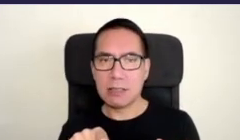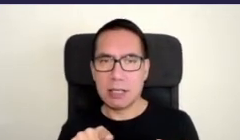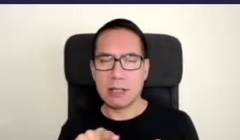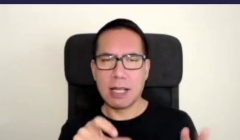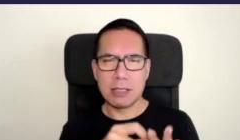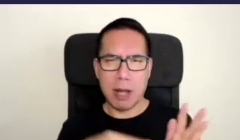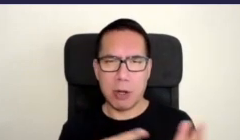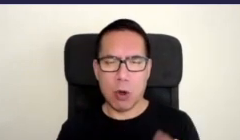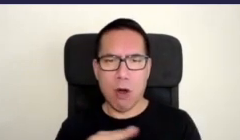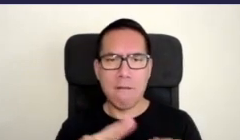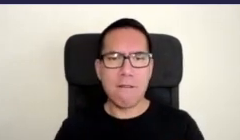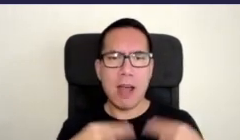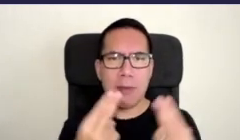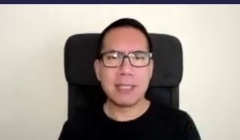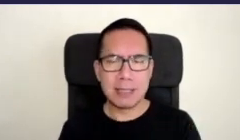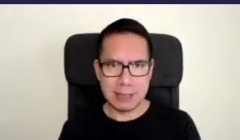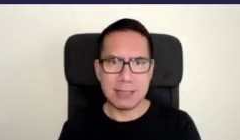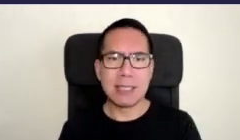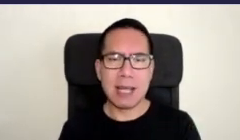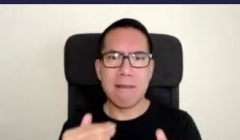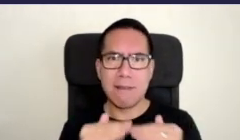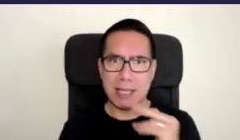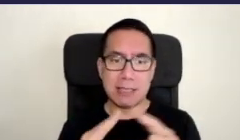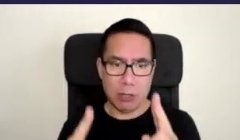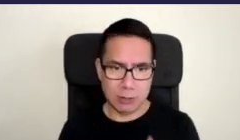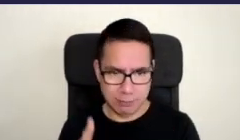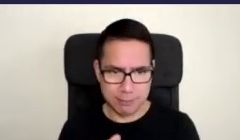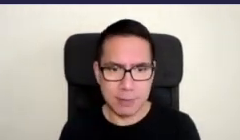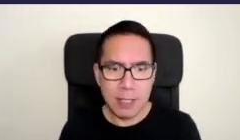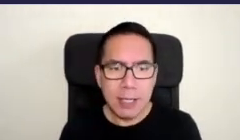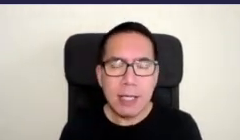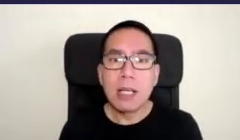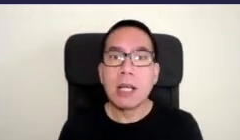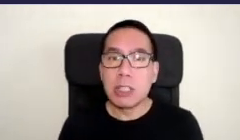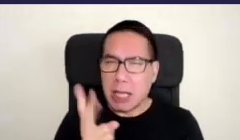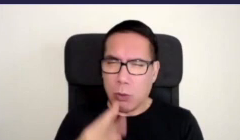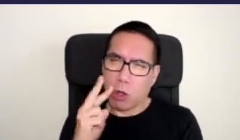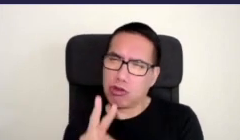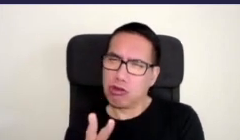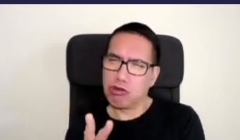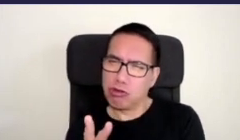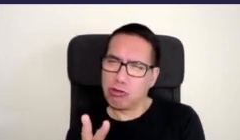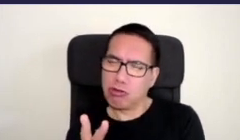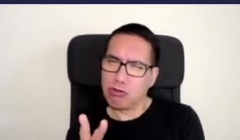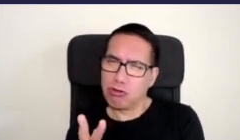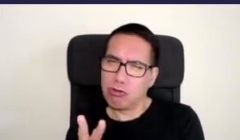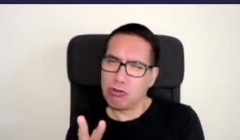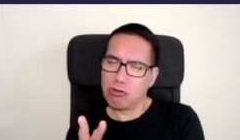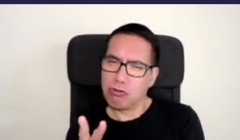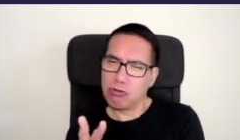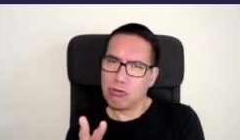Department of Families Fairness and Housing and again I watched this space sit there as wood chips for